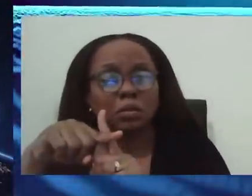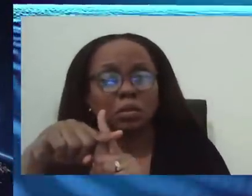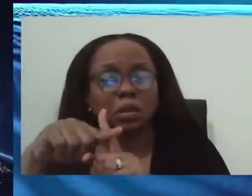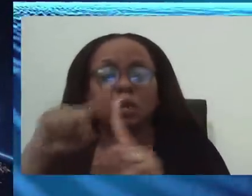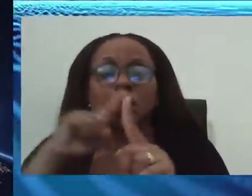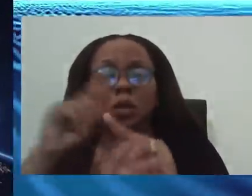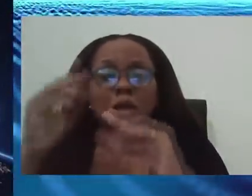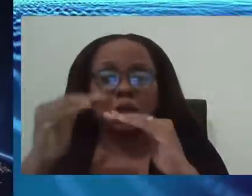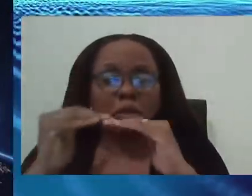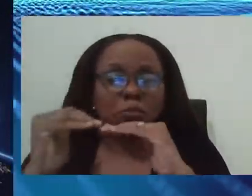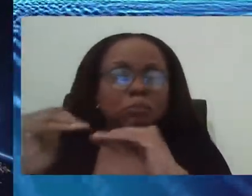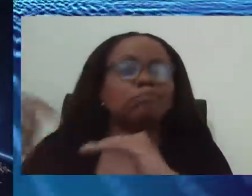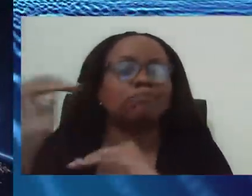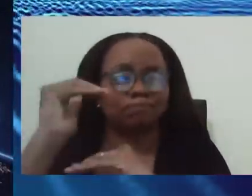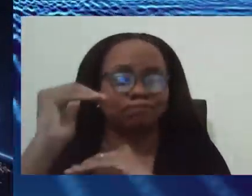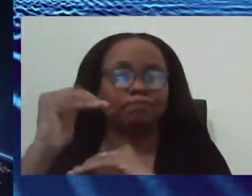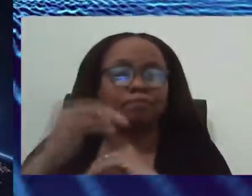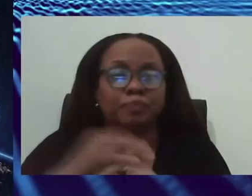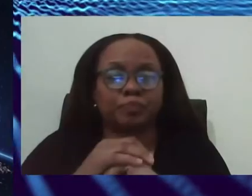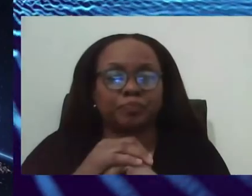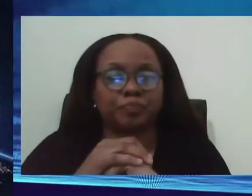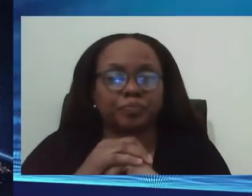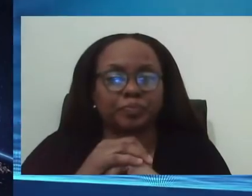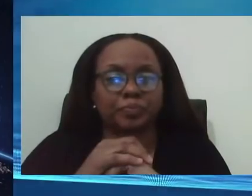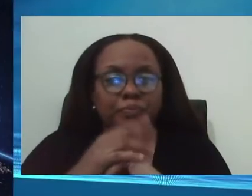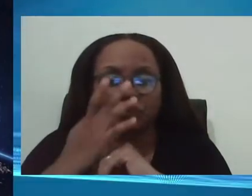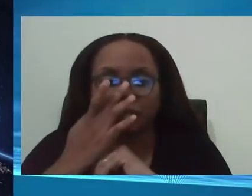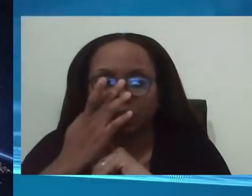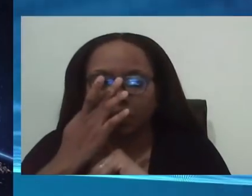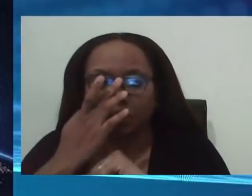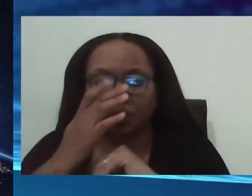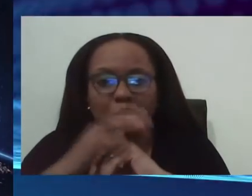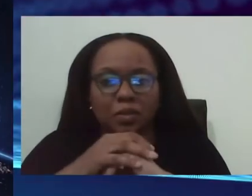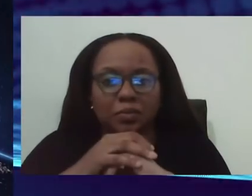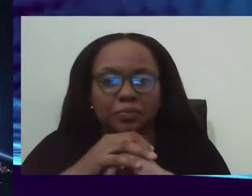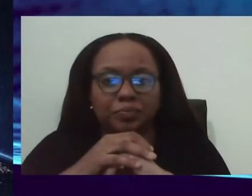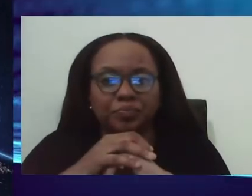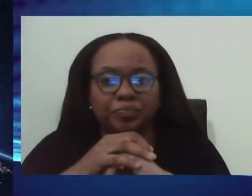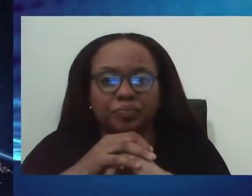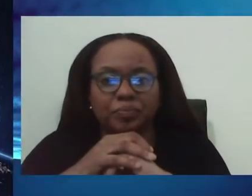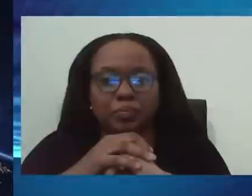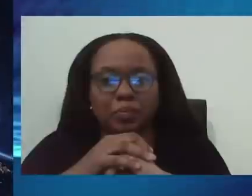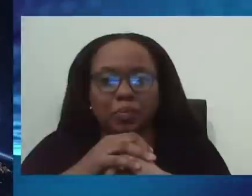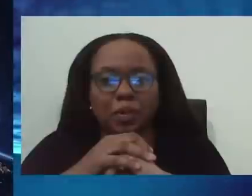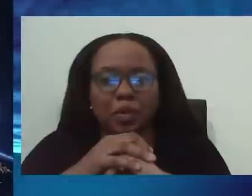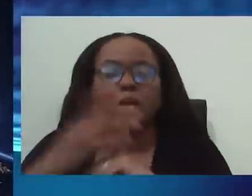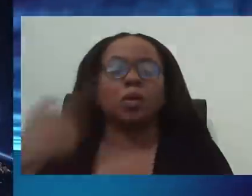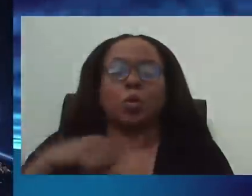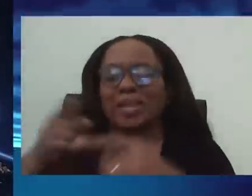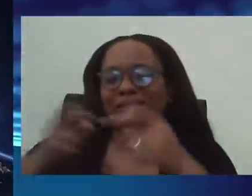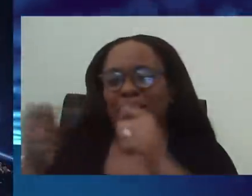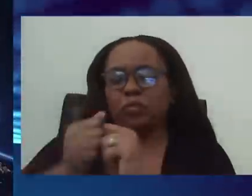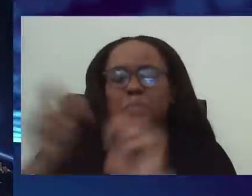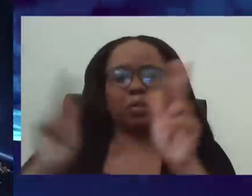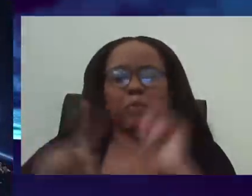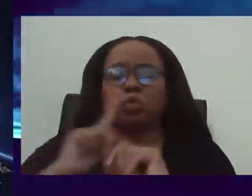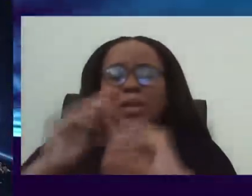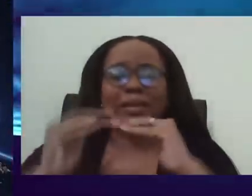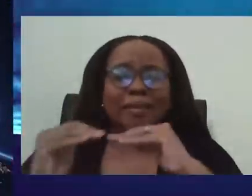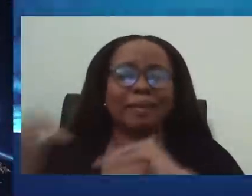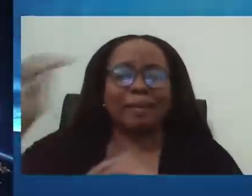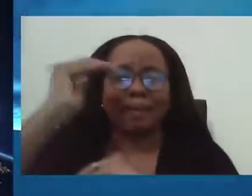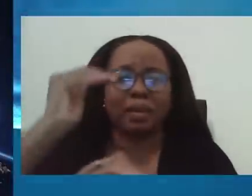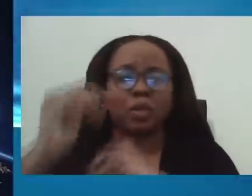up. Now, a decision really was made to handle those persons who have the highest risk first, because in a battle, you have to